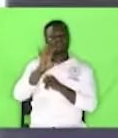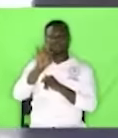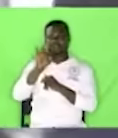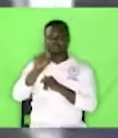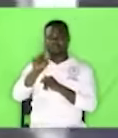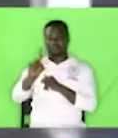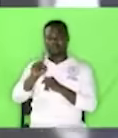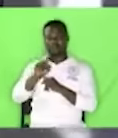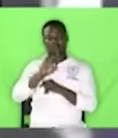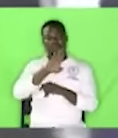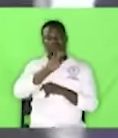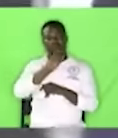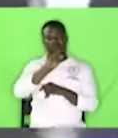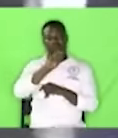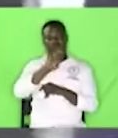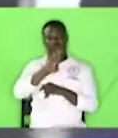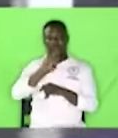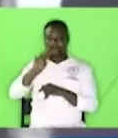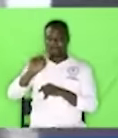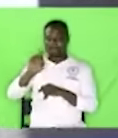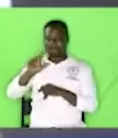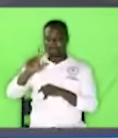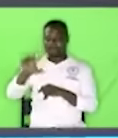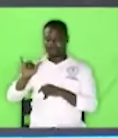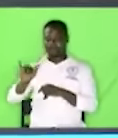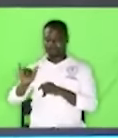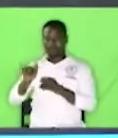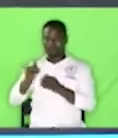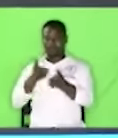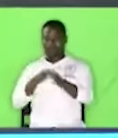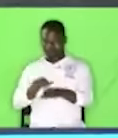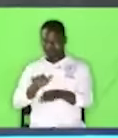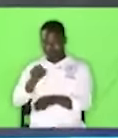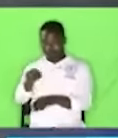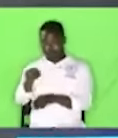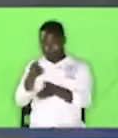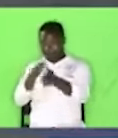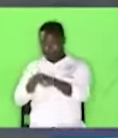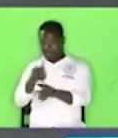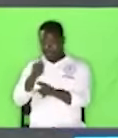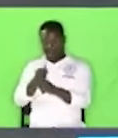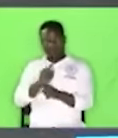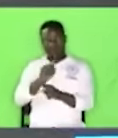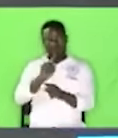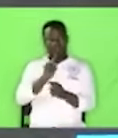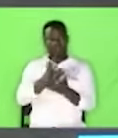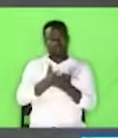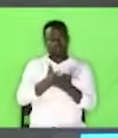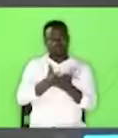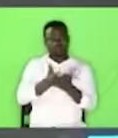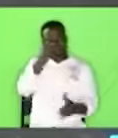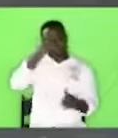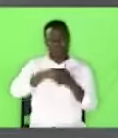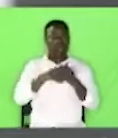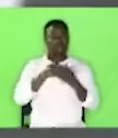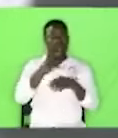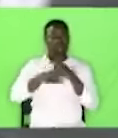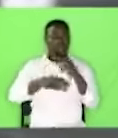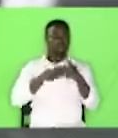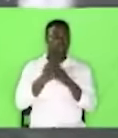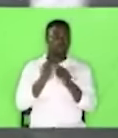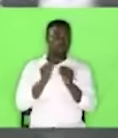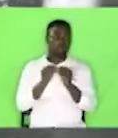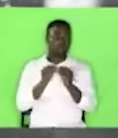At the time he died, he was one of the richest in the world. And